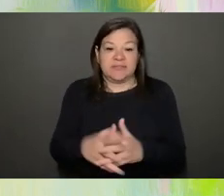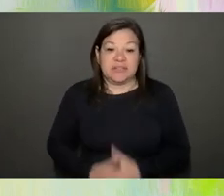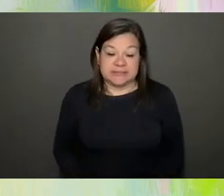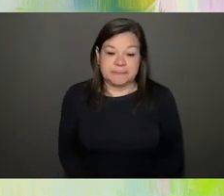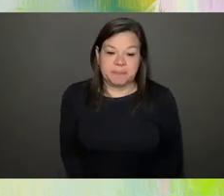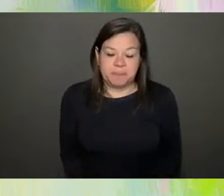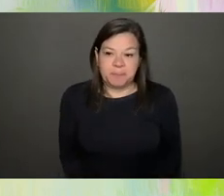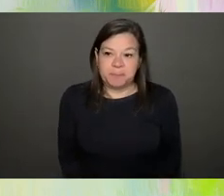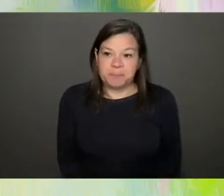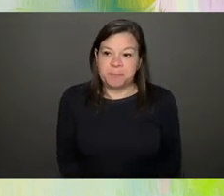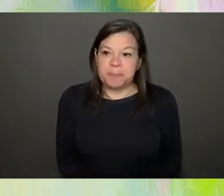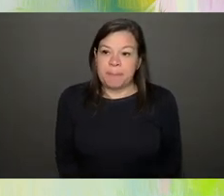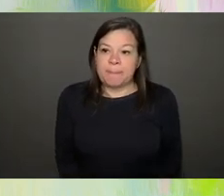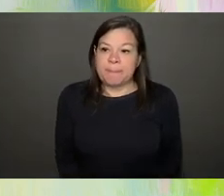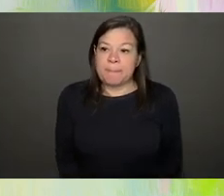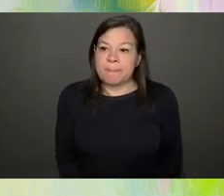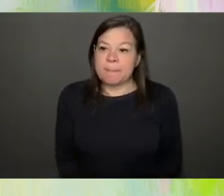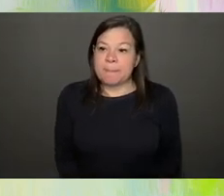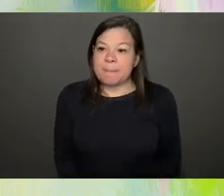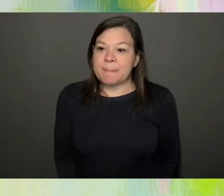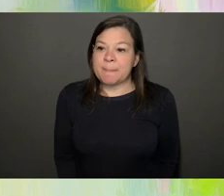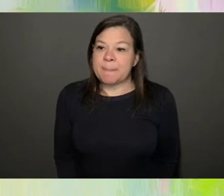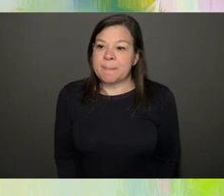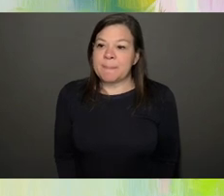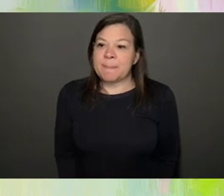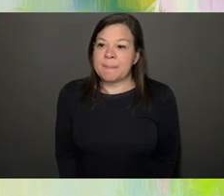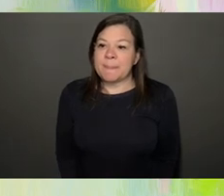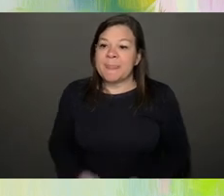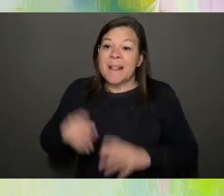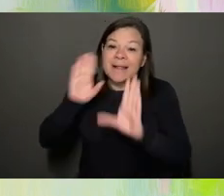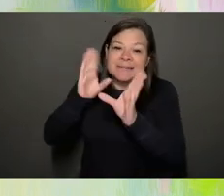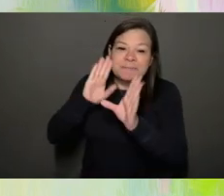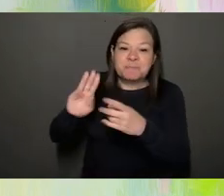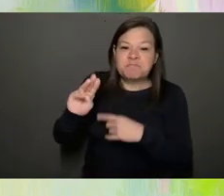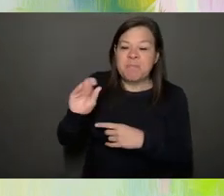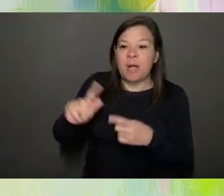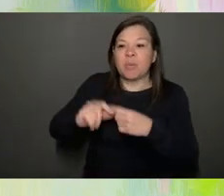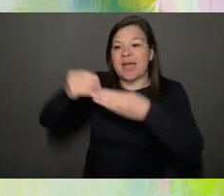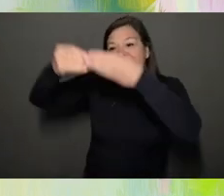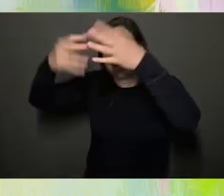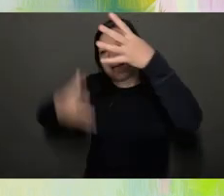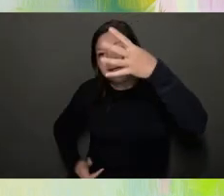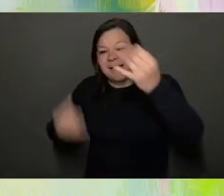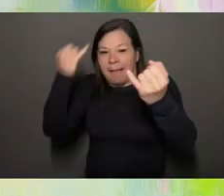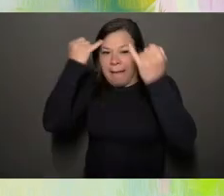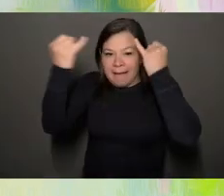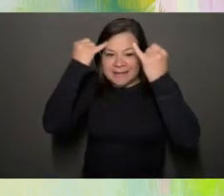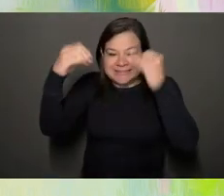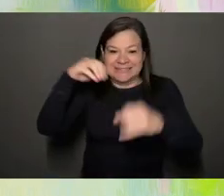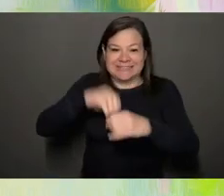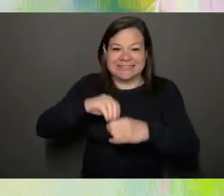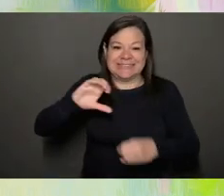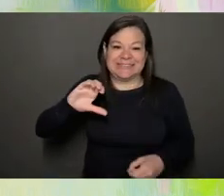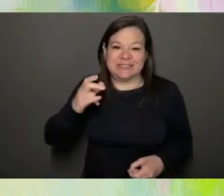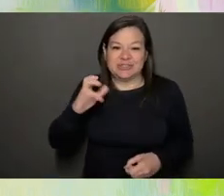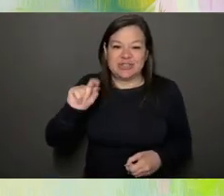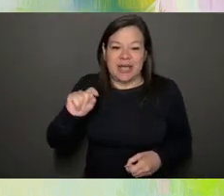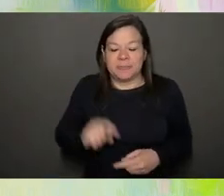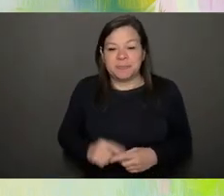All right. Now we have lots of ideas in the chat, so let's see one person wrote